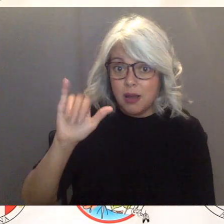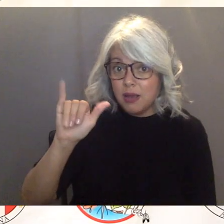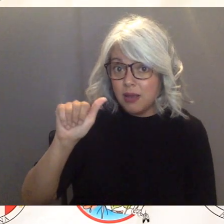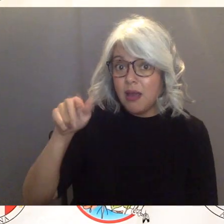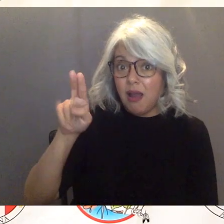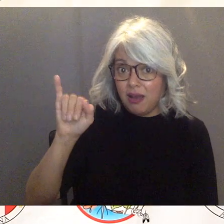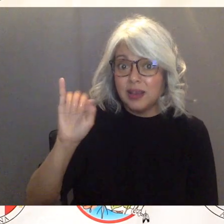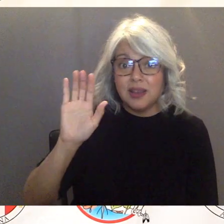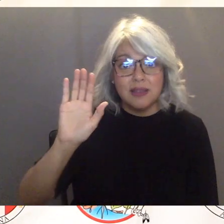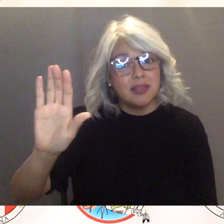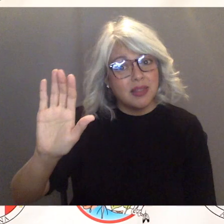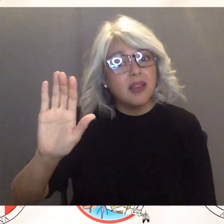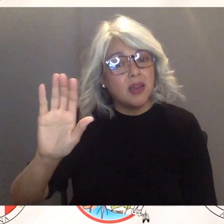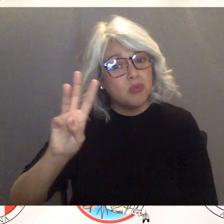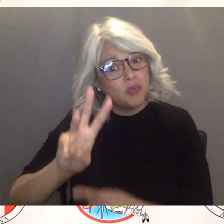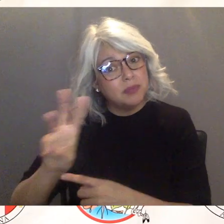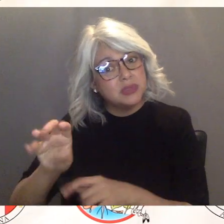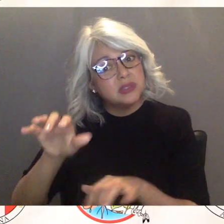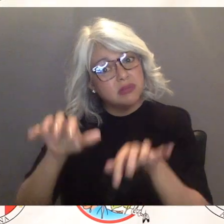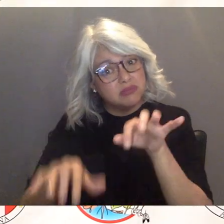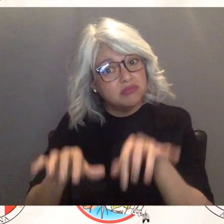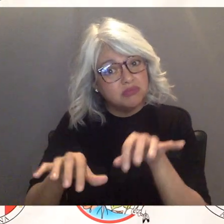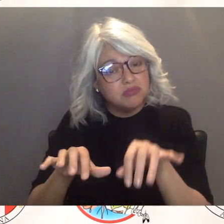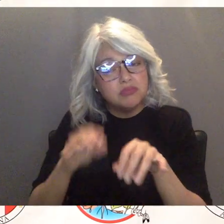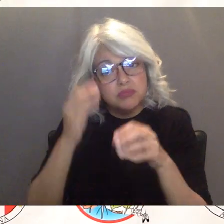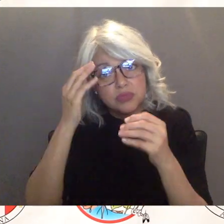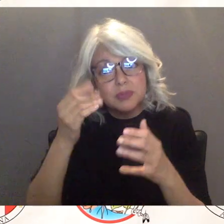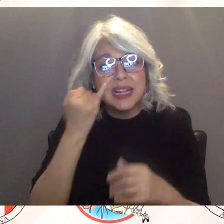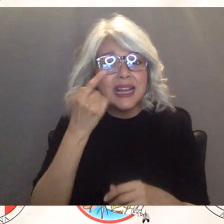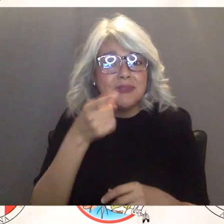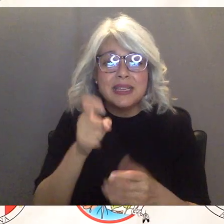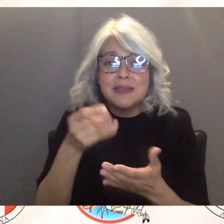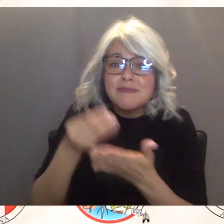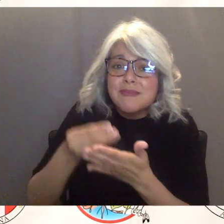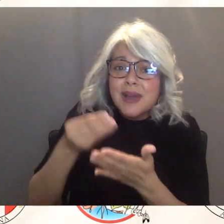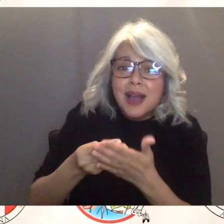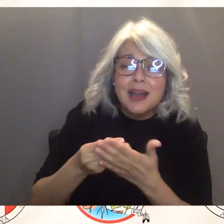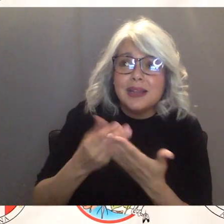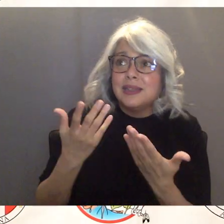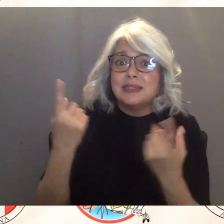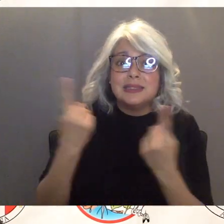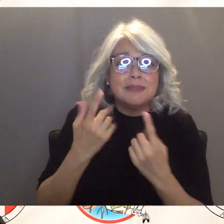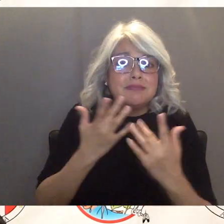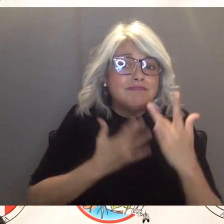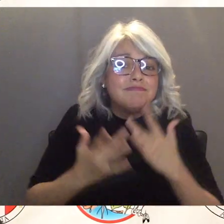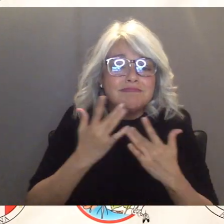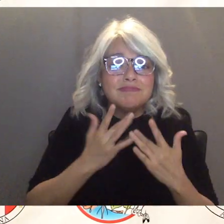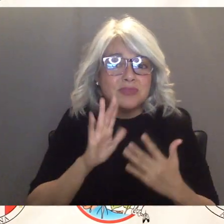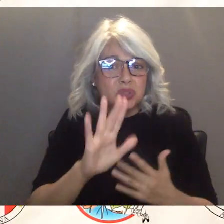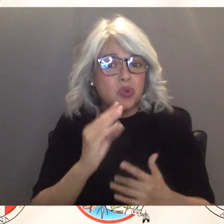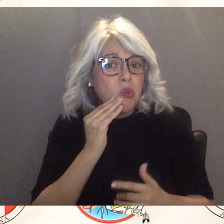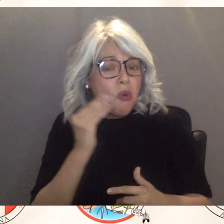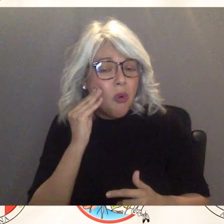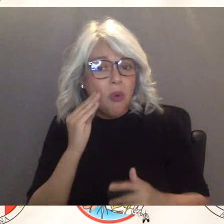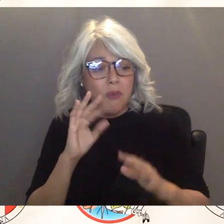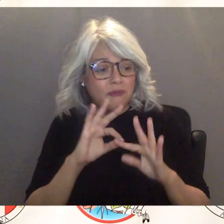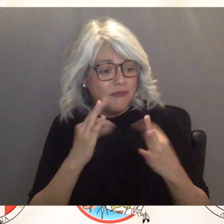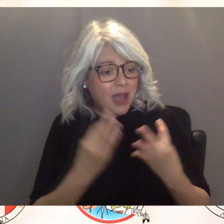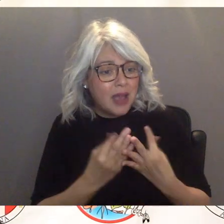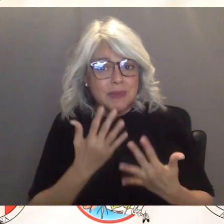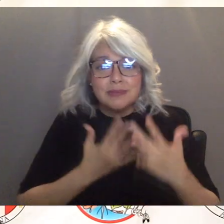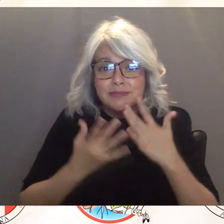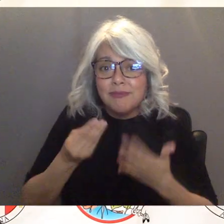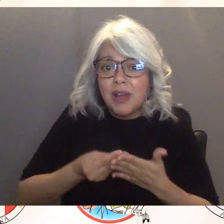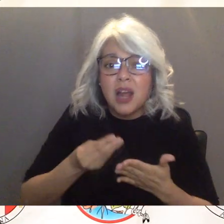because of the covid impact upon you and your family and your home uh and your finances uh you know please